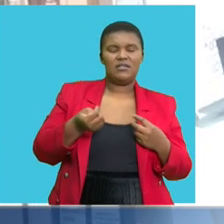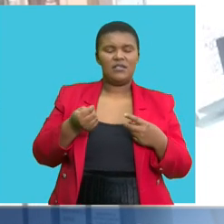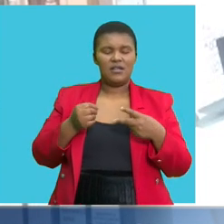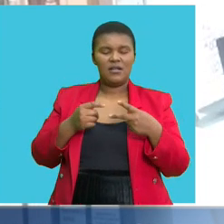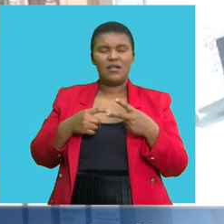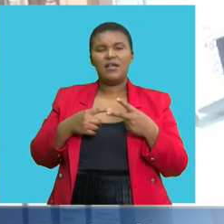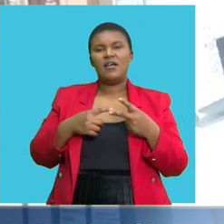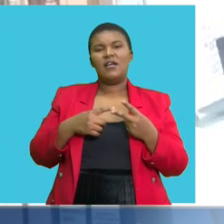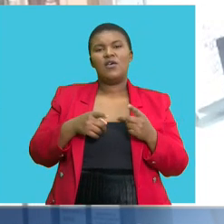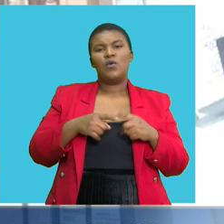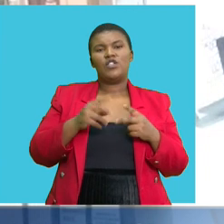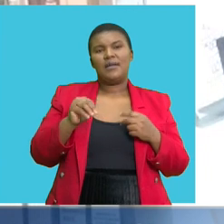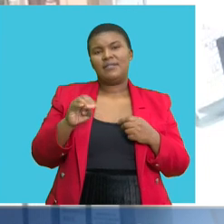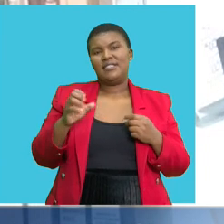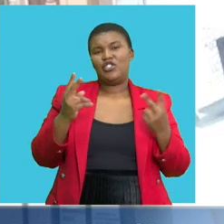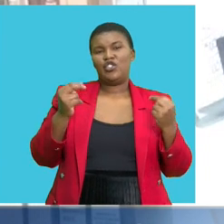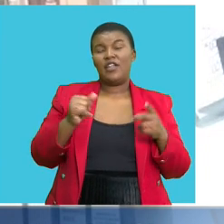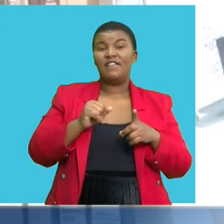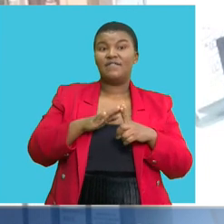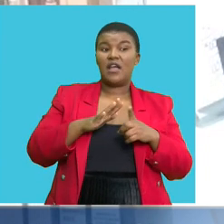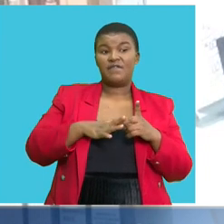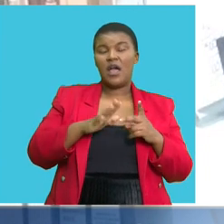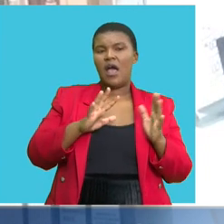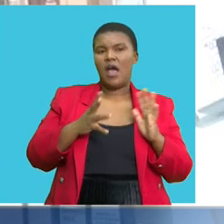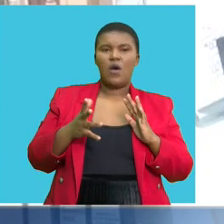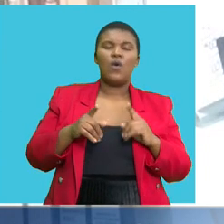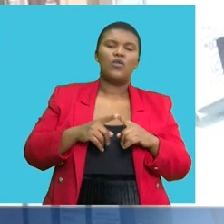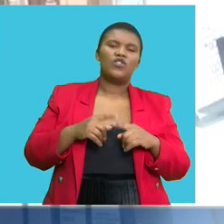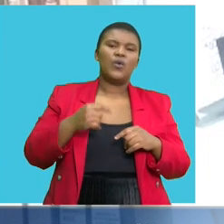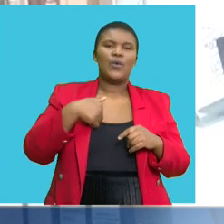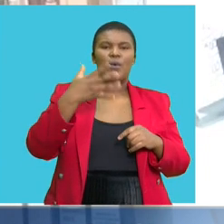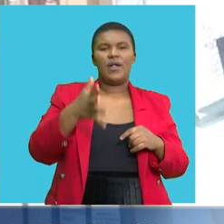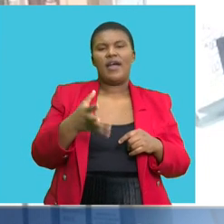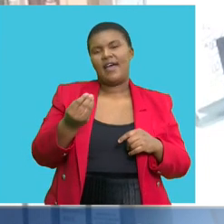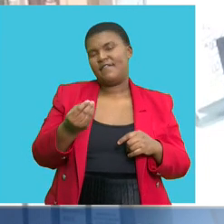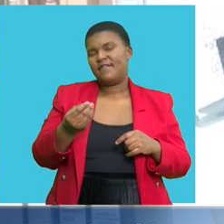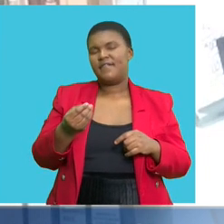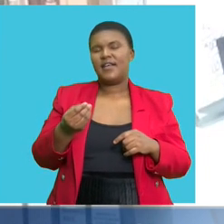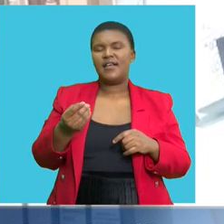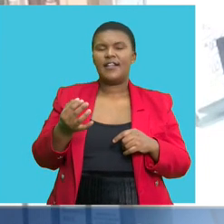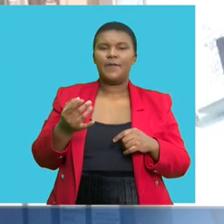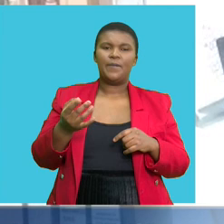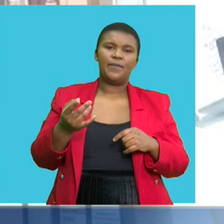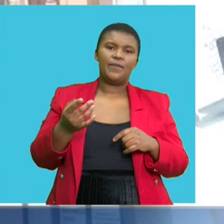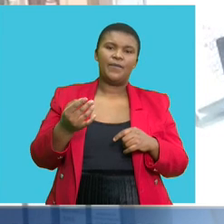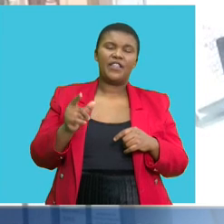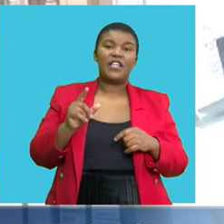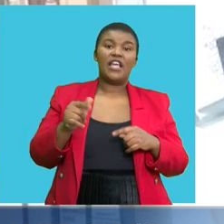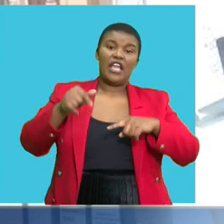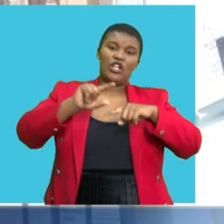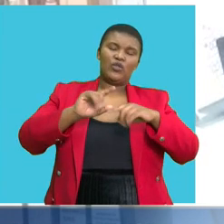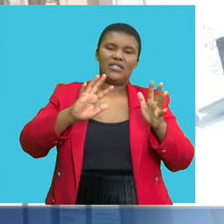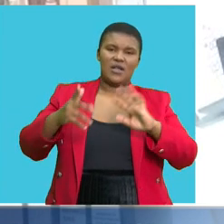new ministries and how effective they'll be, but also certainly some caution ahead of key interest rate